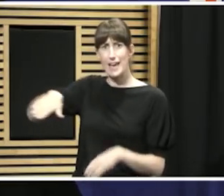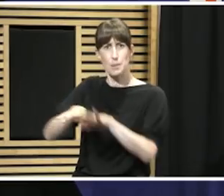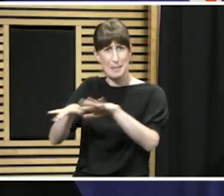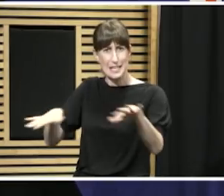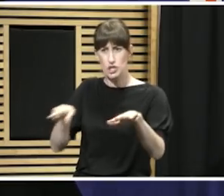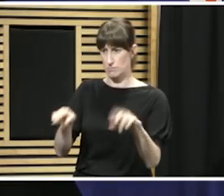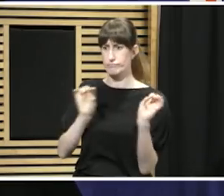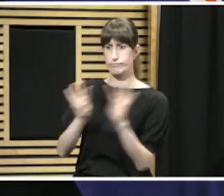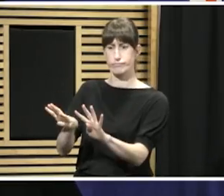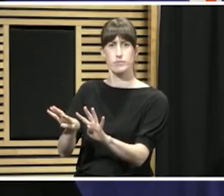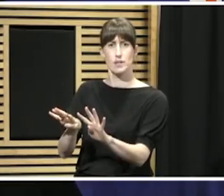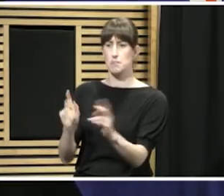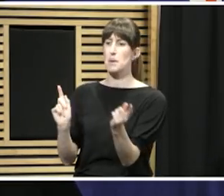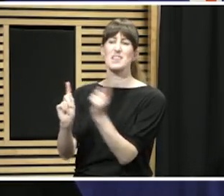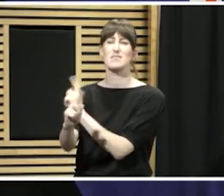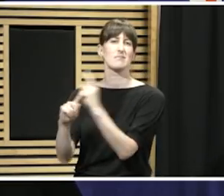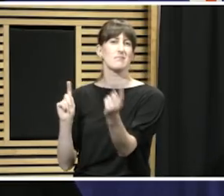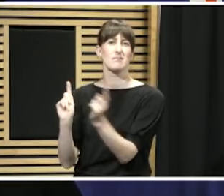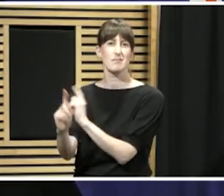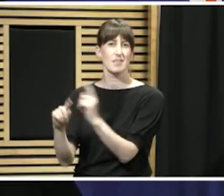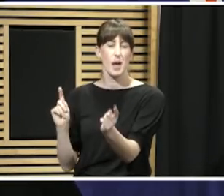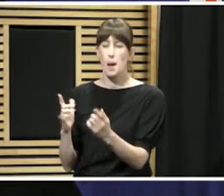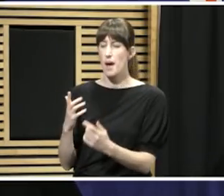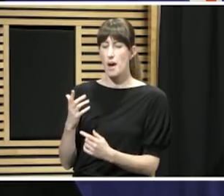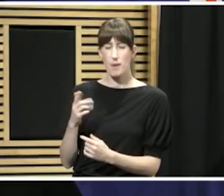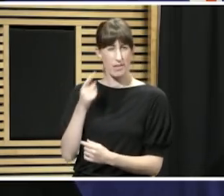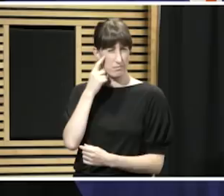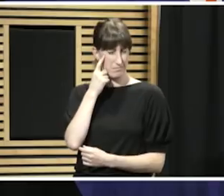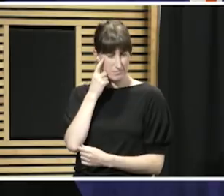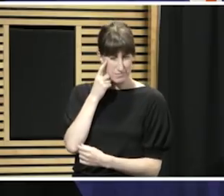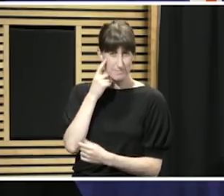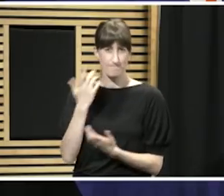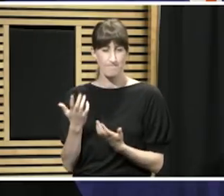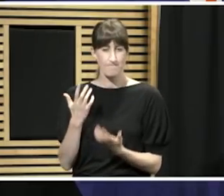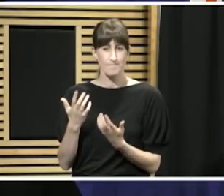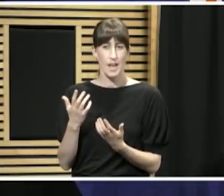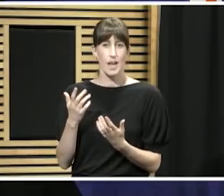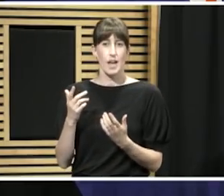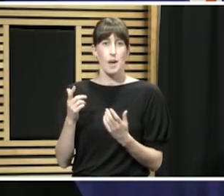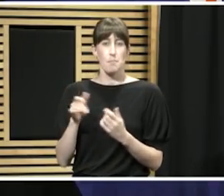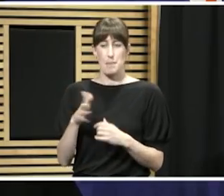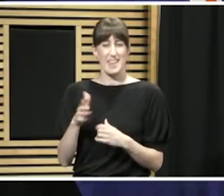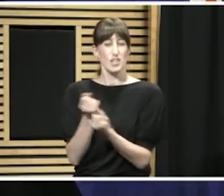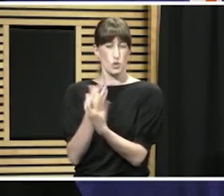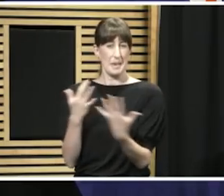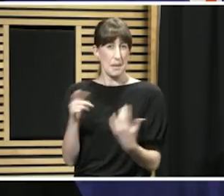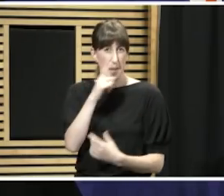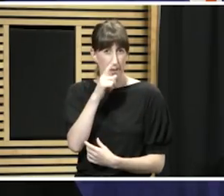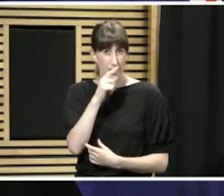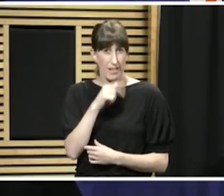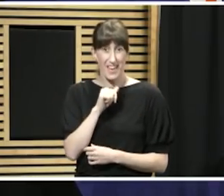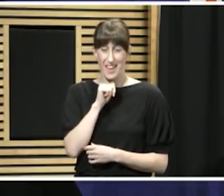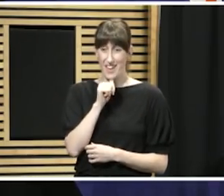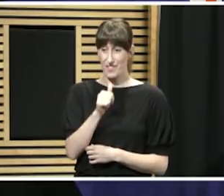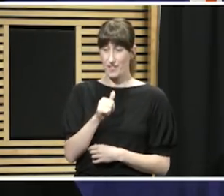local area. But is there a more firm instruction you can give people around congregating? So if you see someone down there, should you actually just go